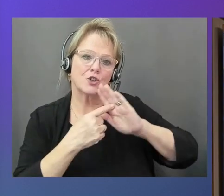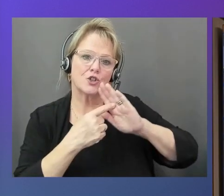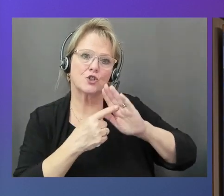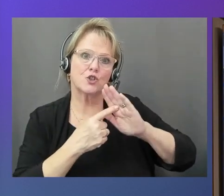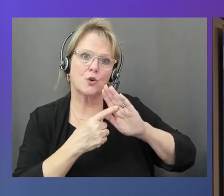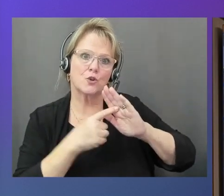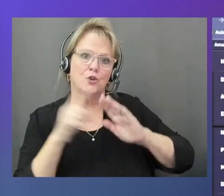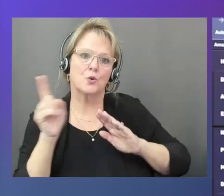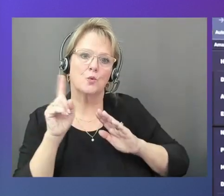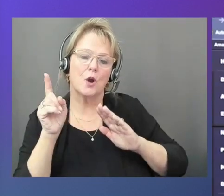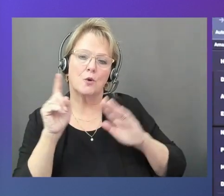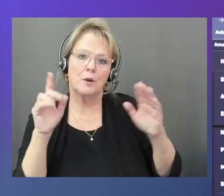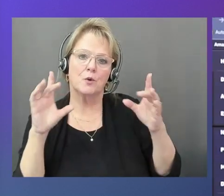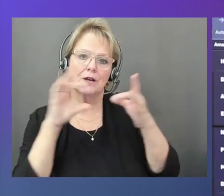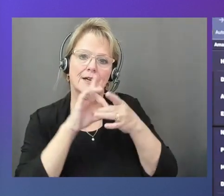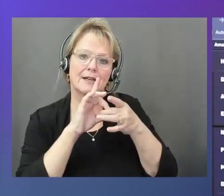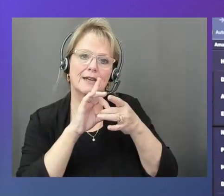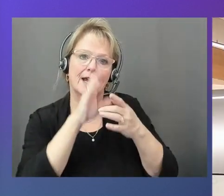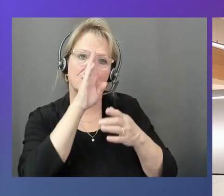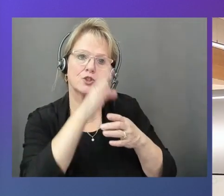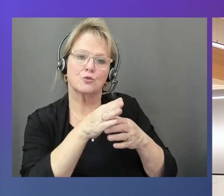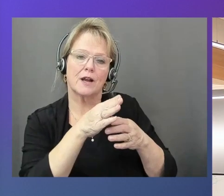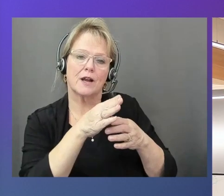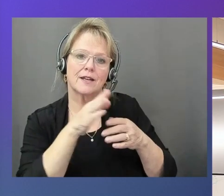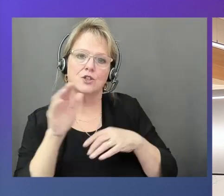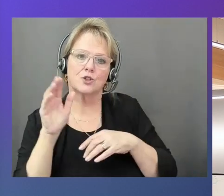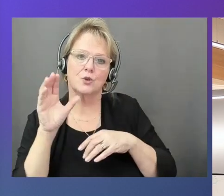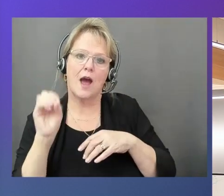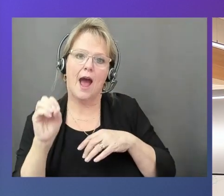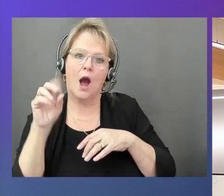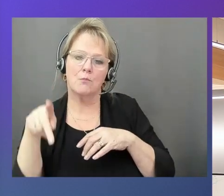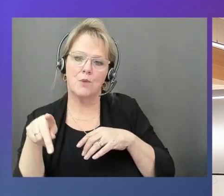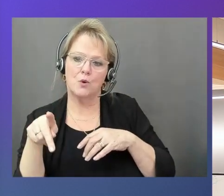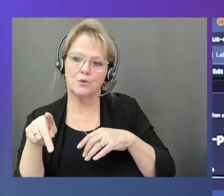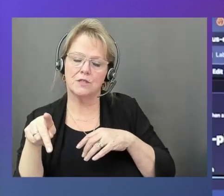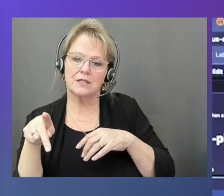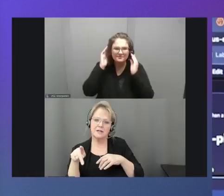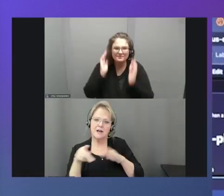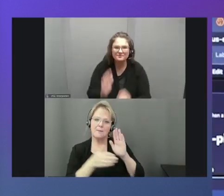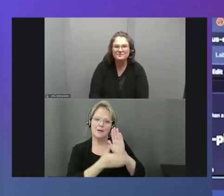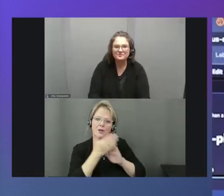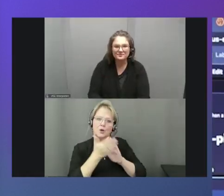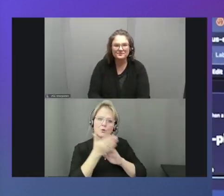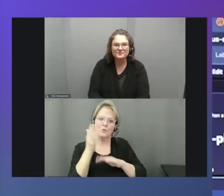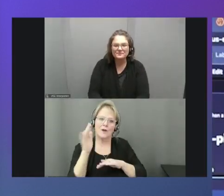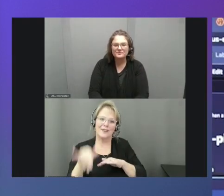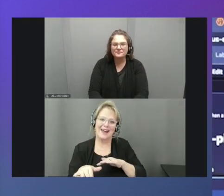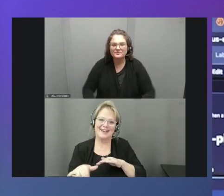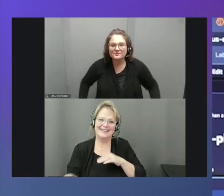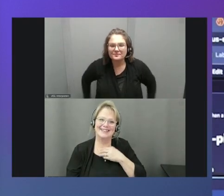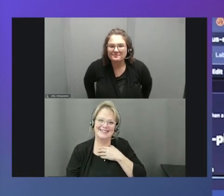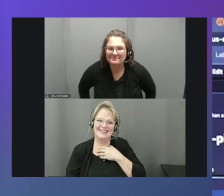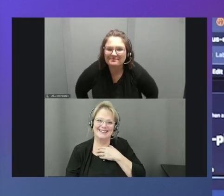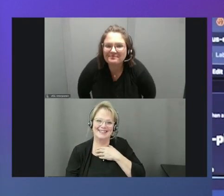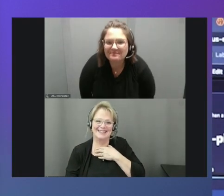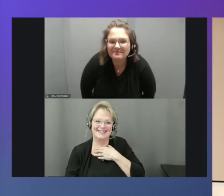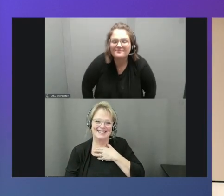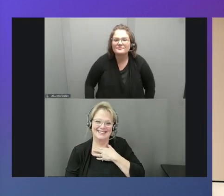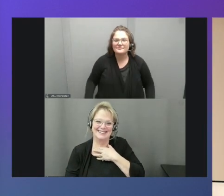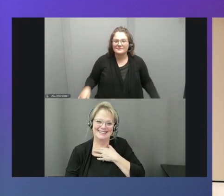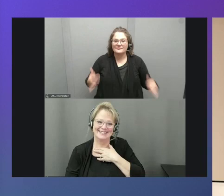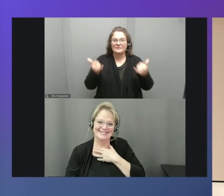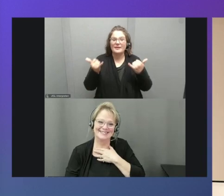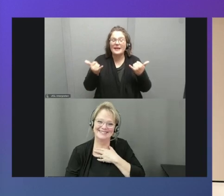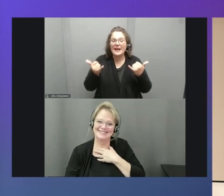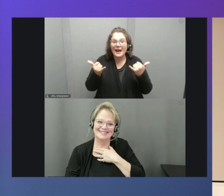connect directly to Outpost. So I'm going to run that. Now what I'm doing is I'm connected